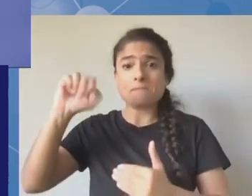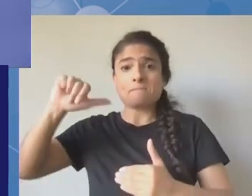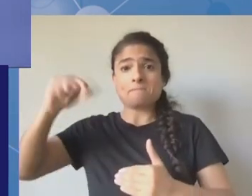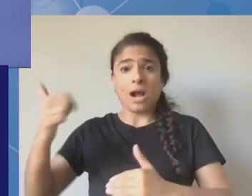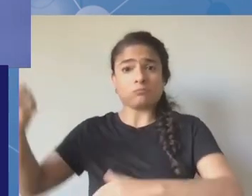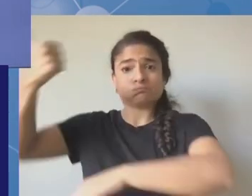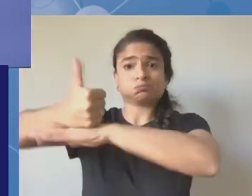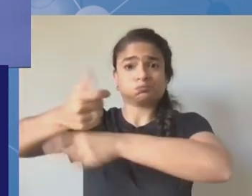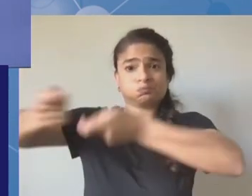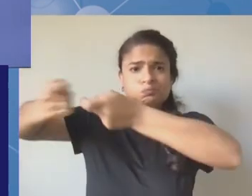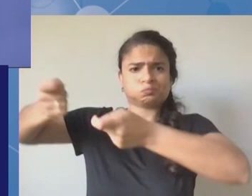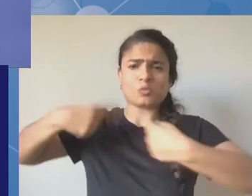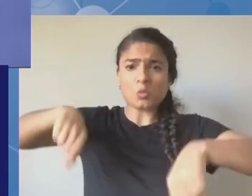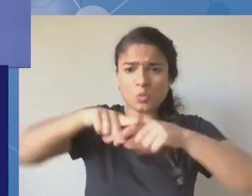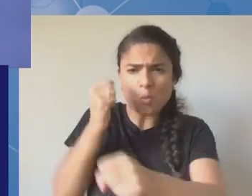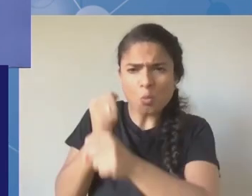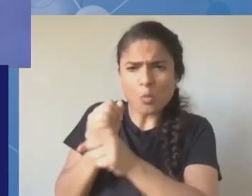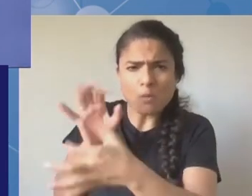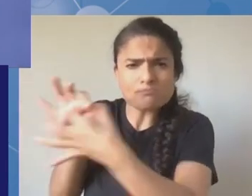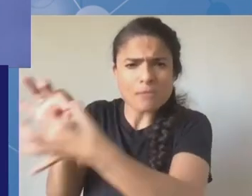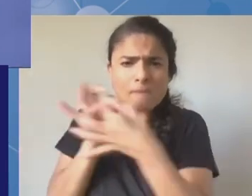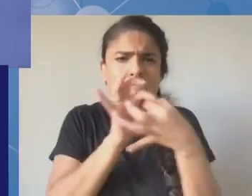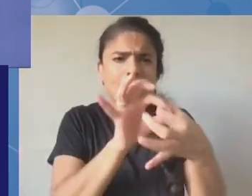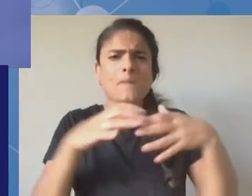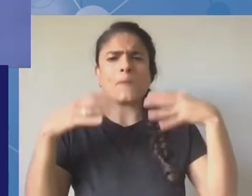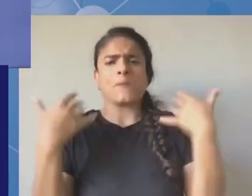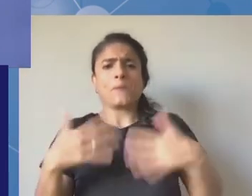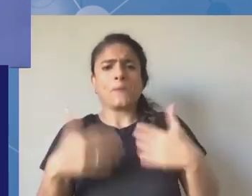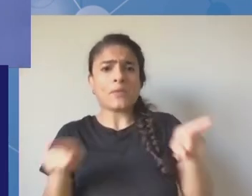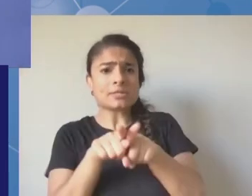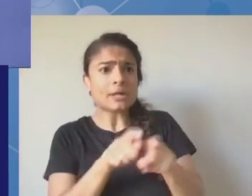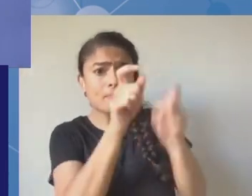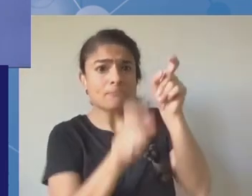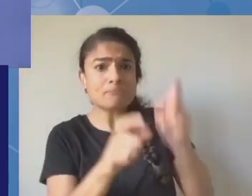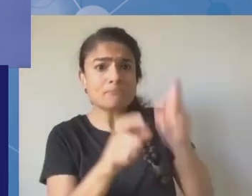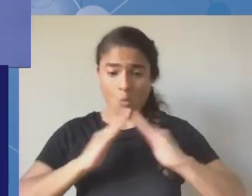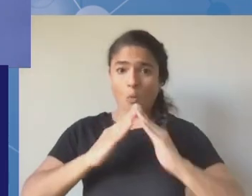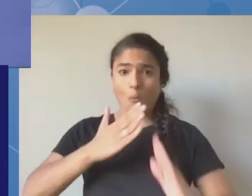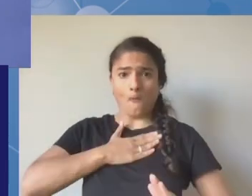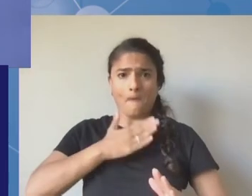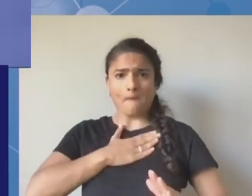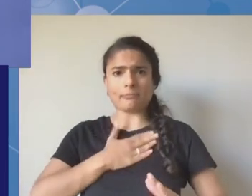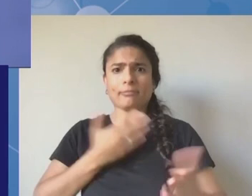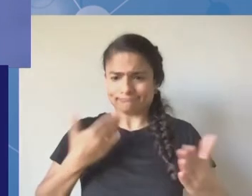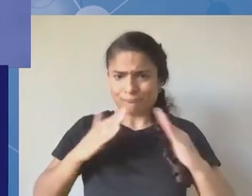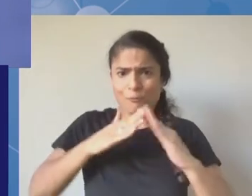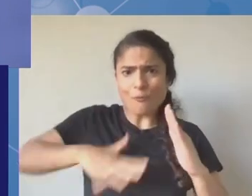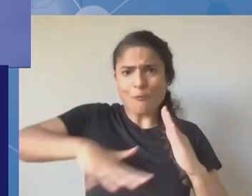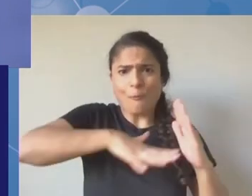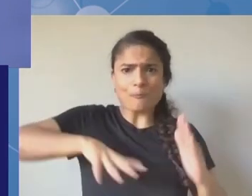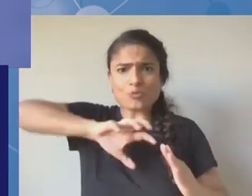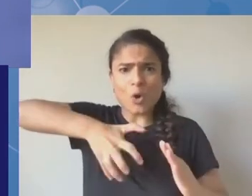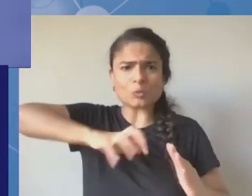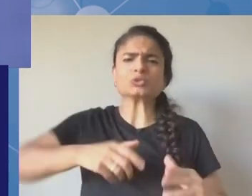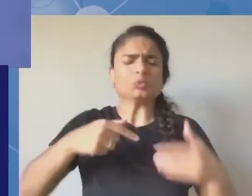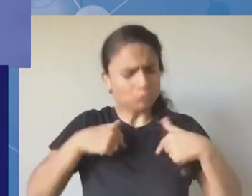my region and of course we will continue to be working together as we've been before um you joined